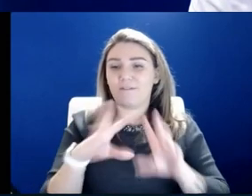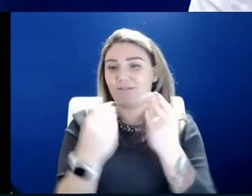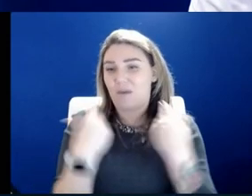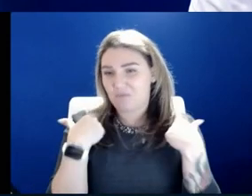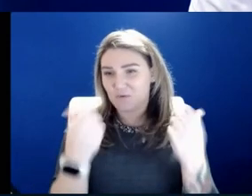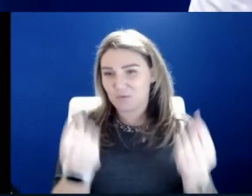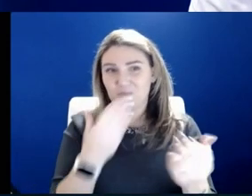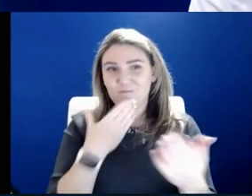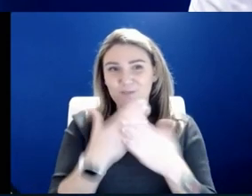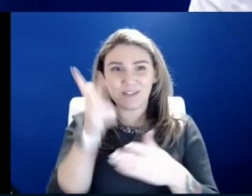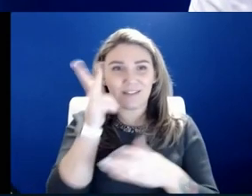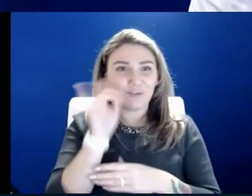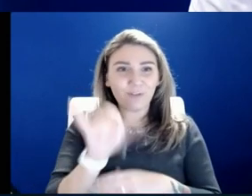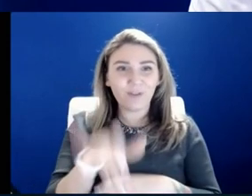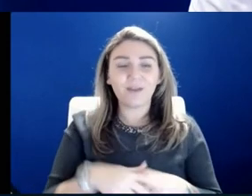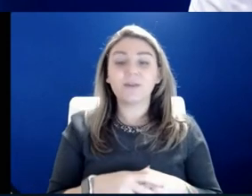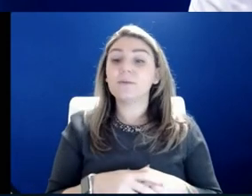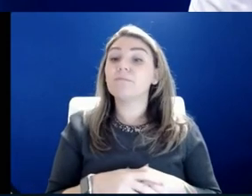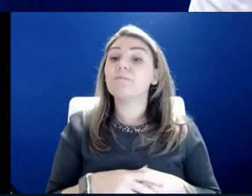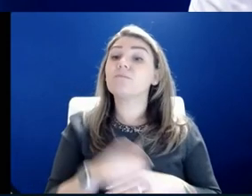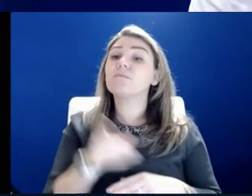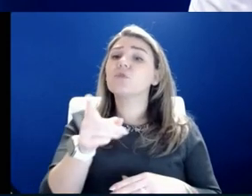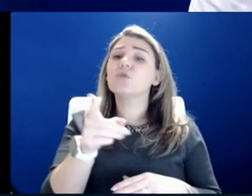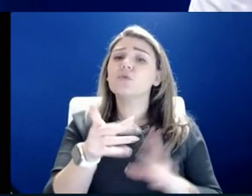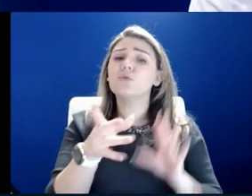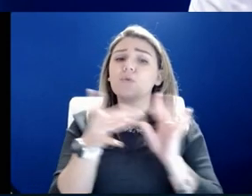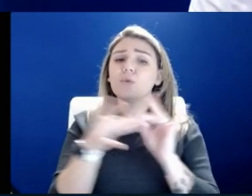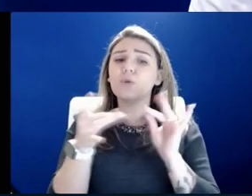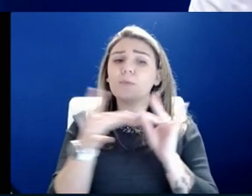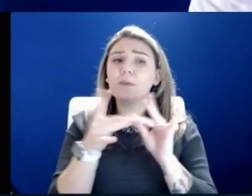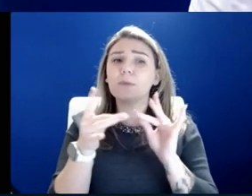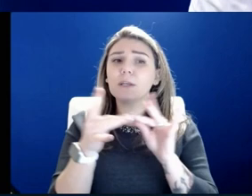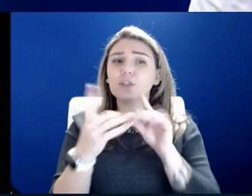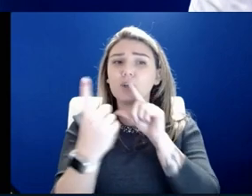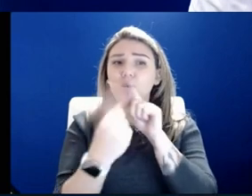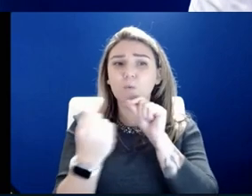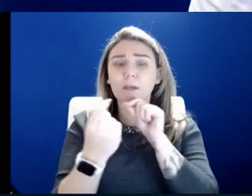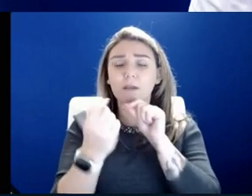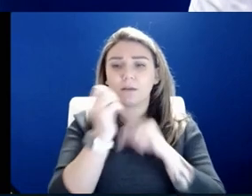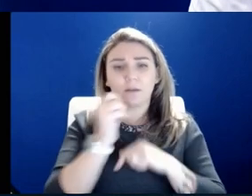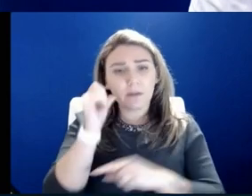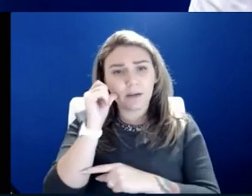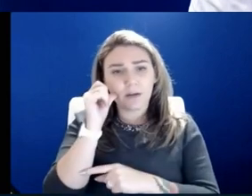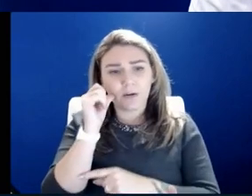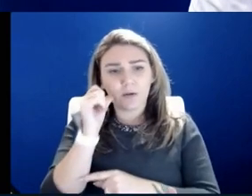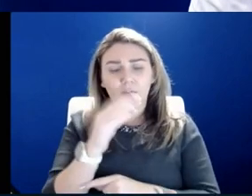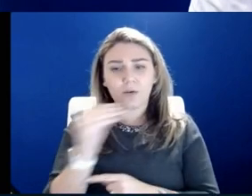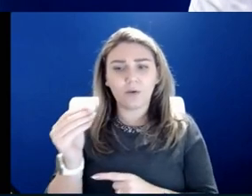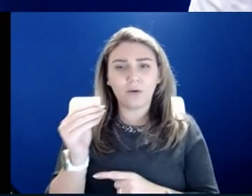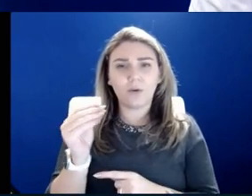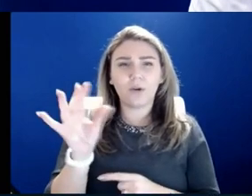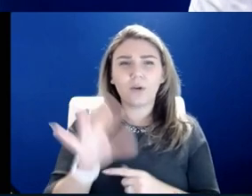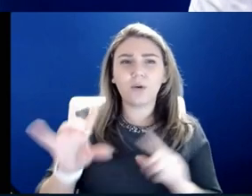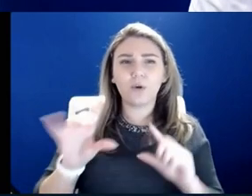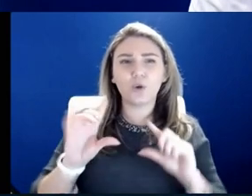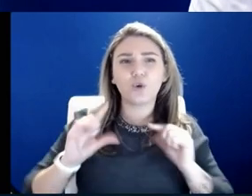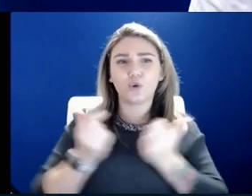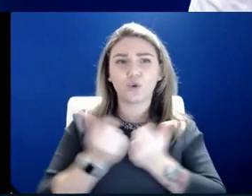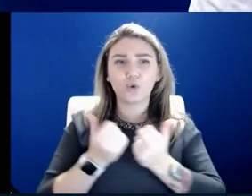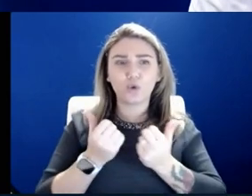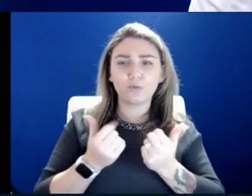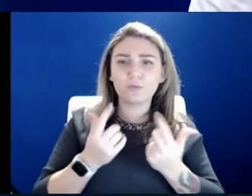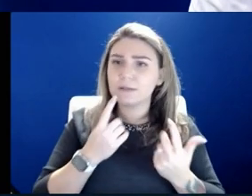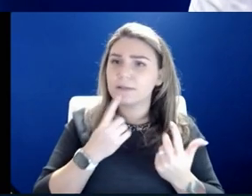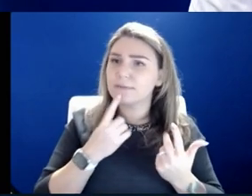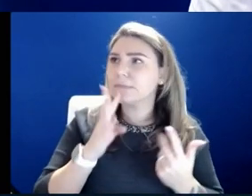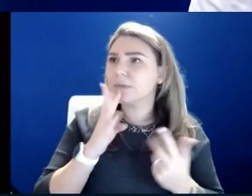hear that. Um, you referenced this in a tweet yesterday and we, about groups coming forward, talking about whether